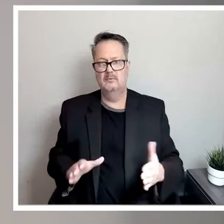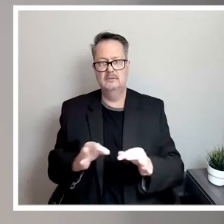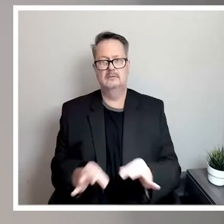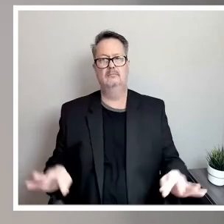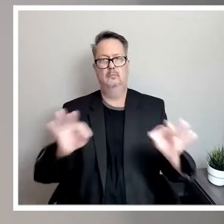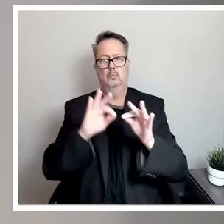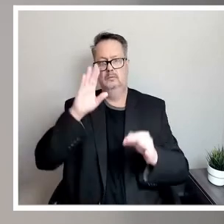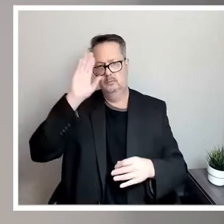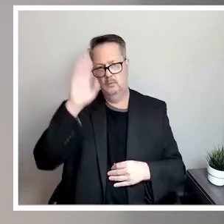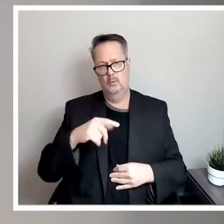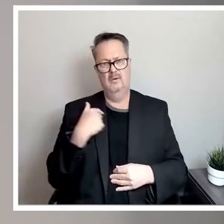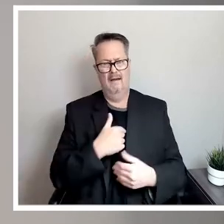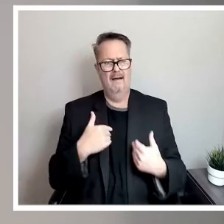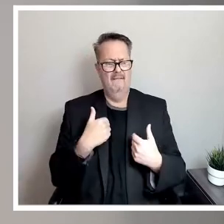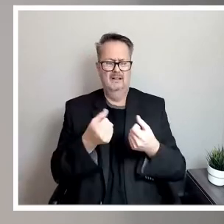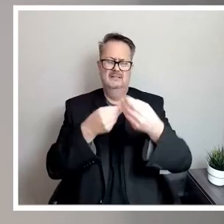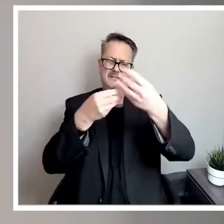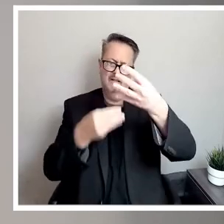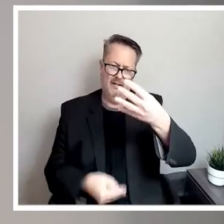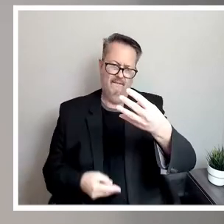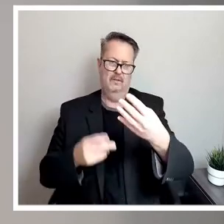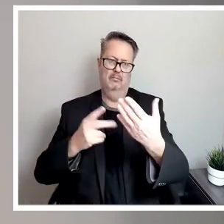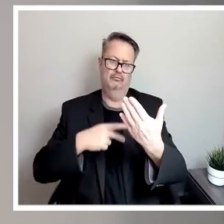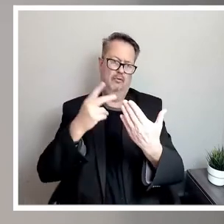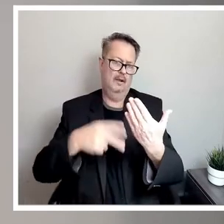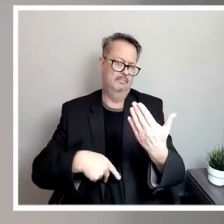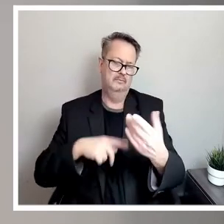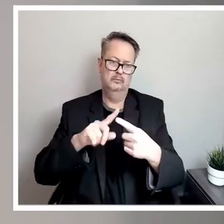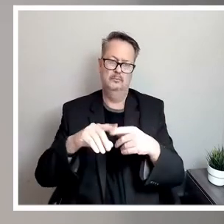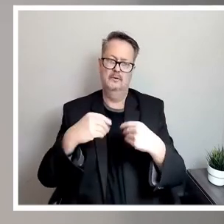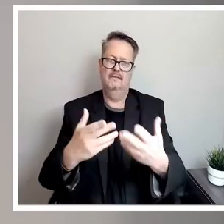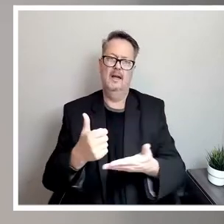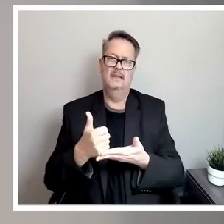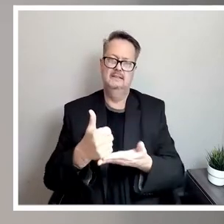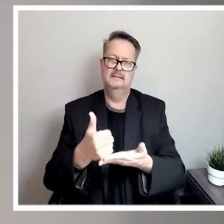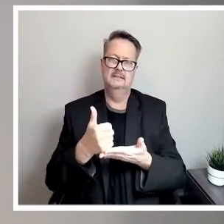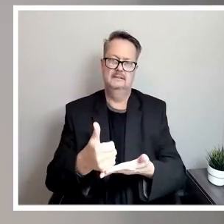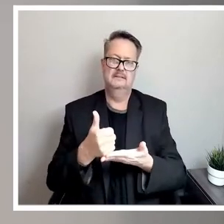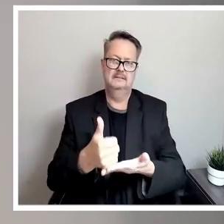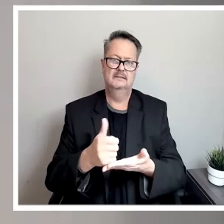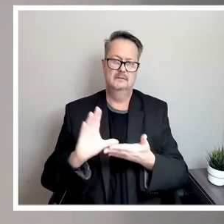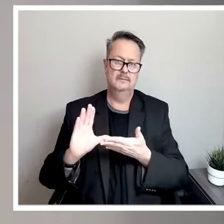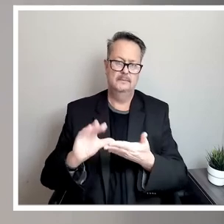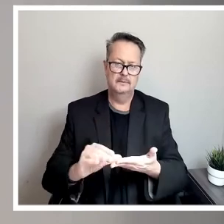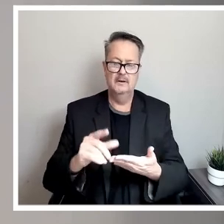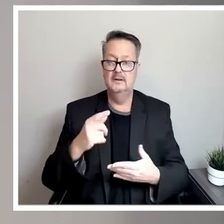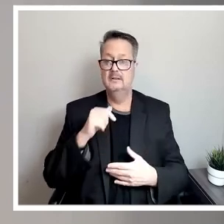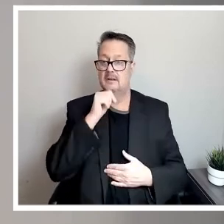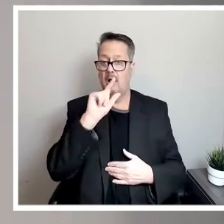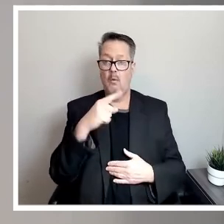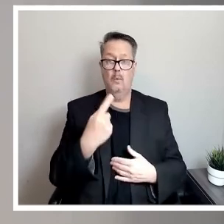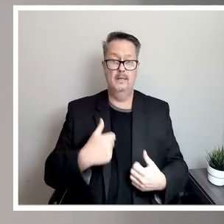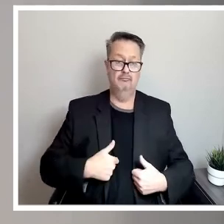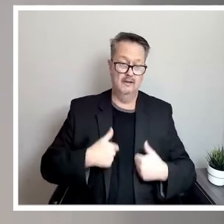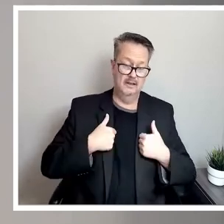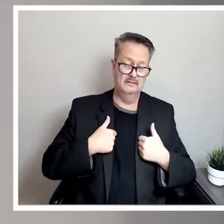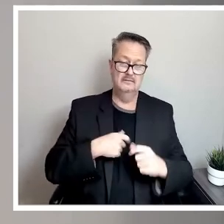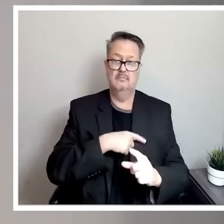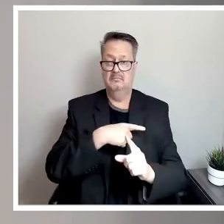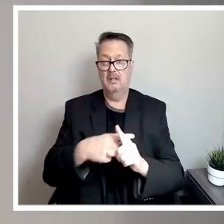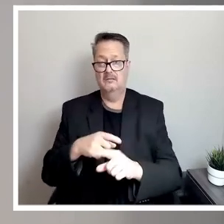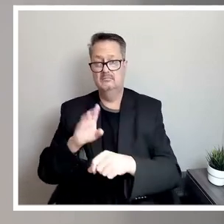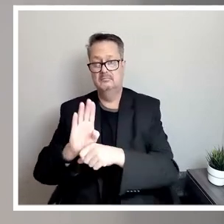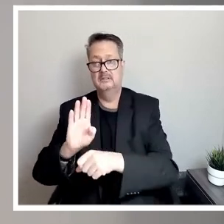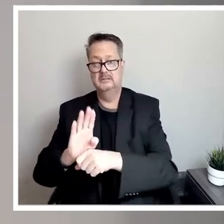we have several programs available to provide assistance, not just to residents, but also business owners. And so